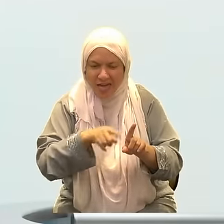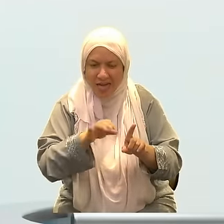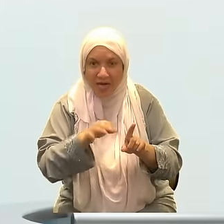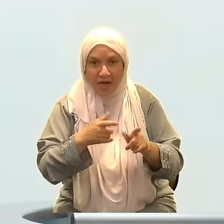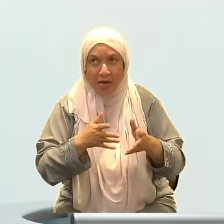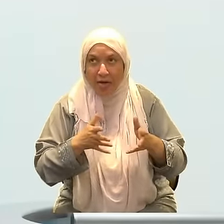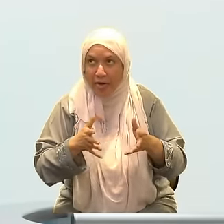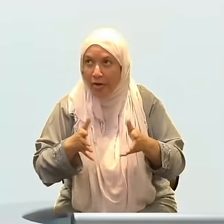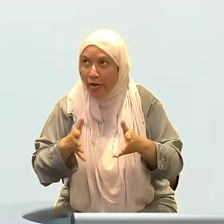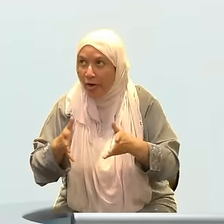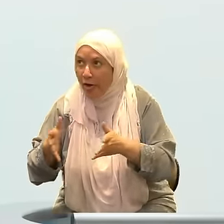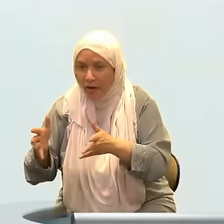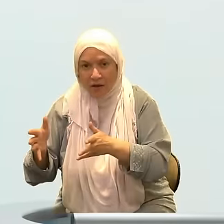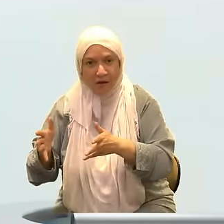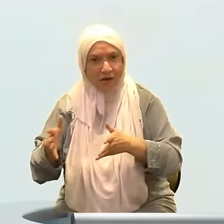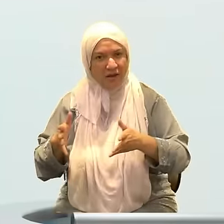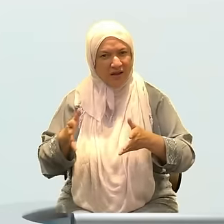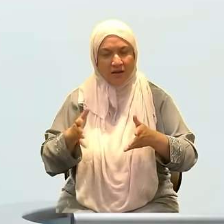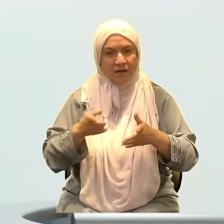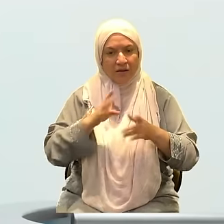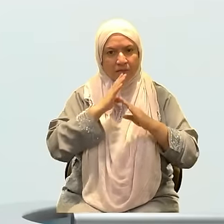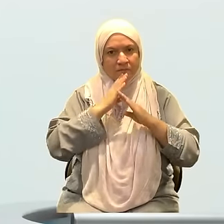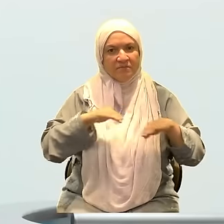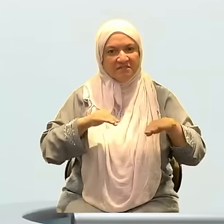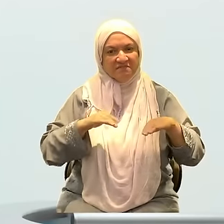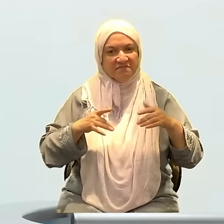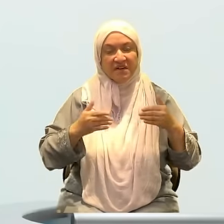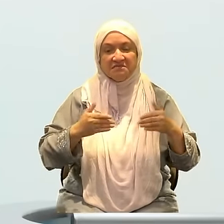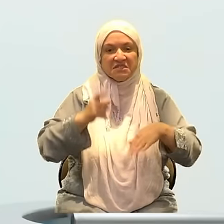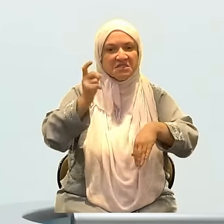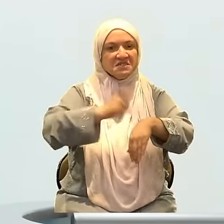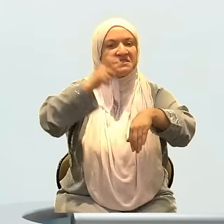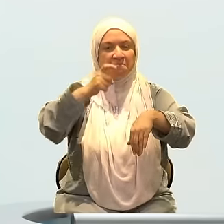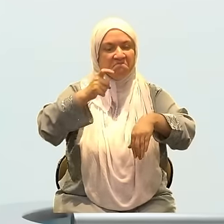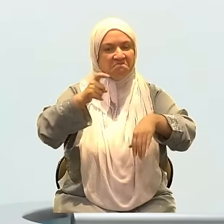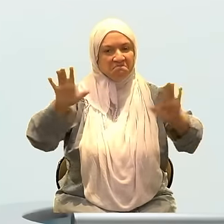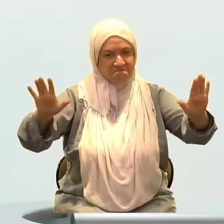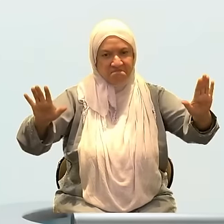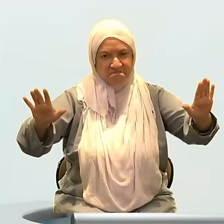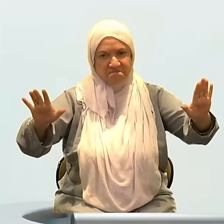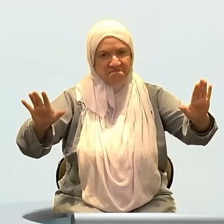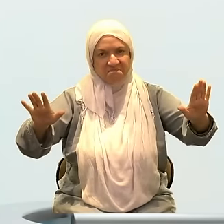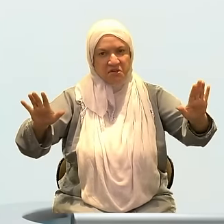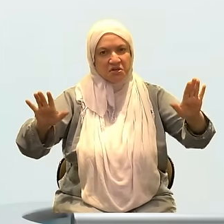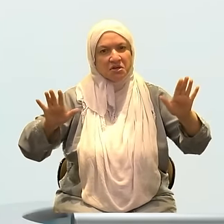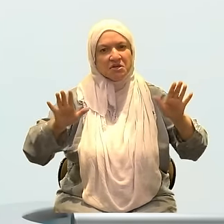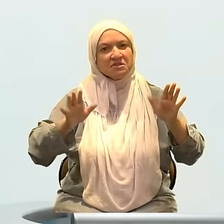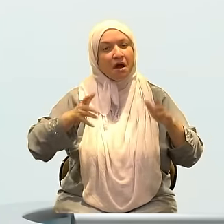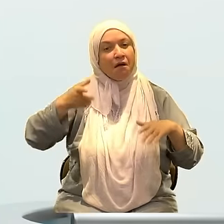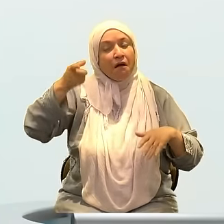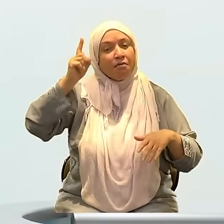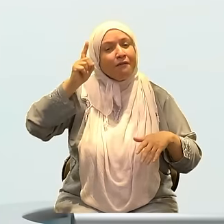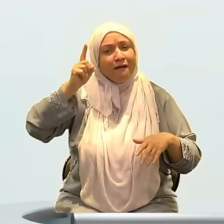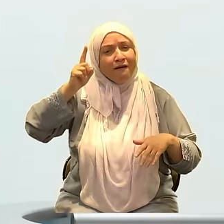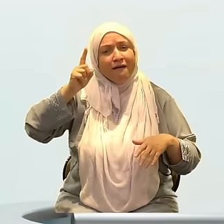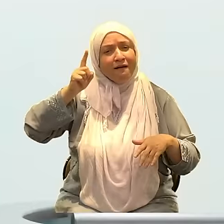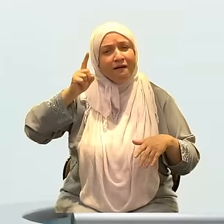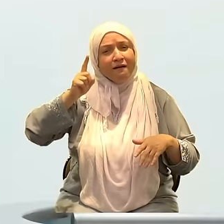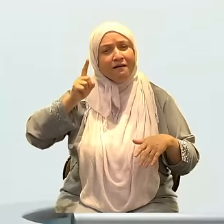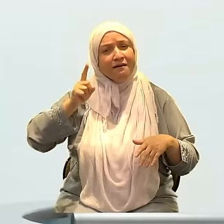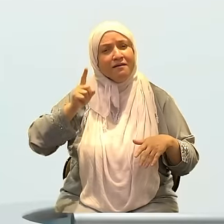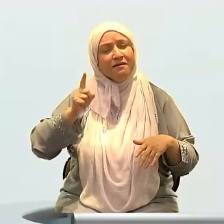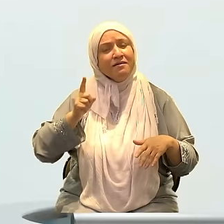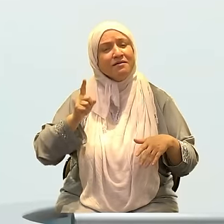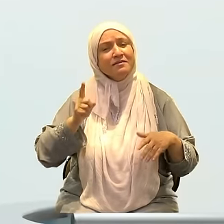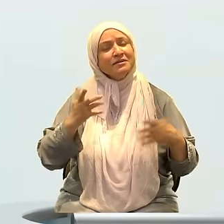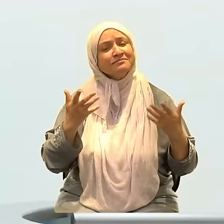Your indifference to what happens in the hereafter is gone. Why? Because it's right in front of you. The angels